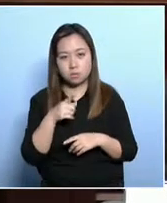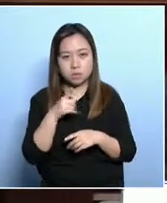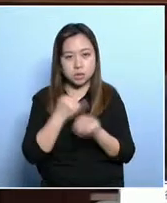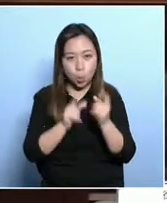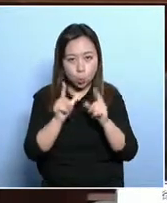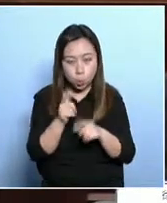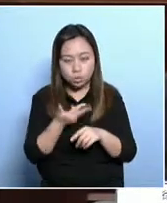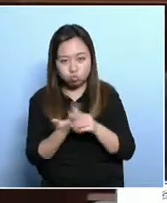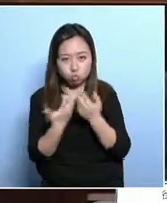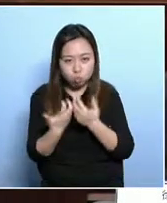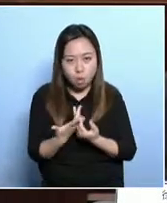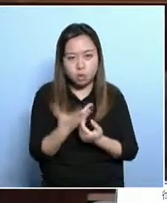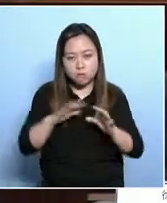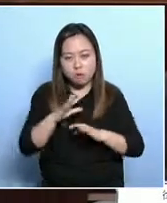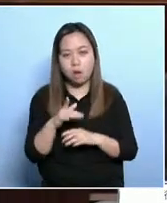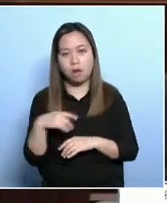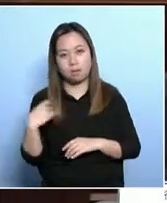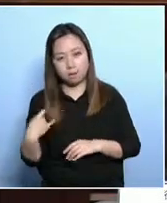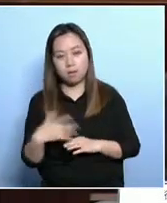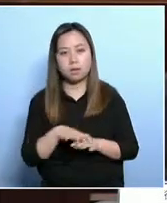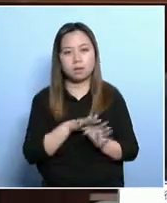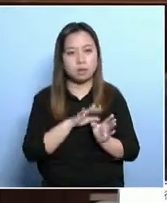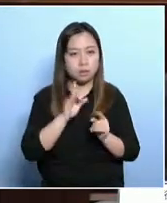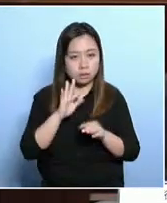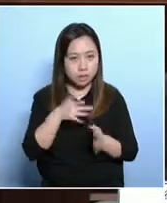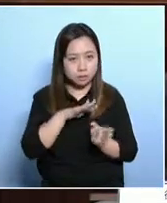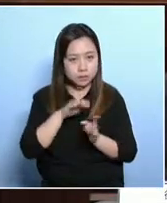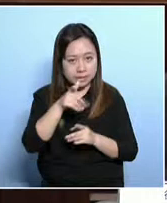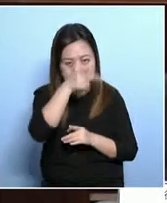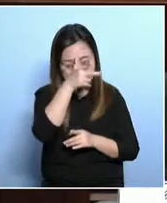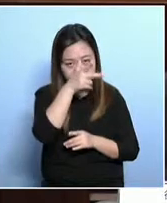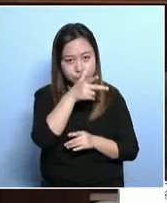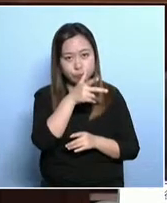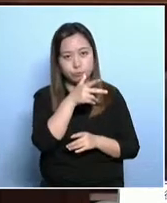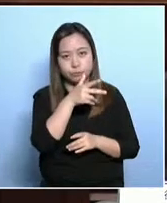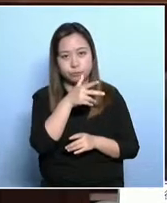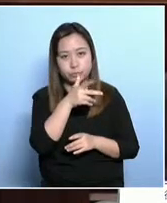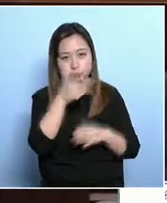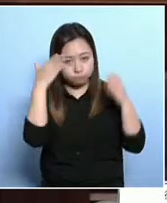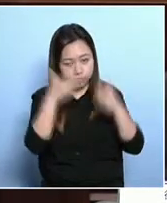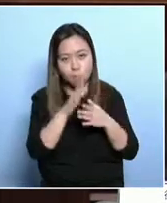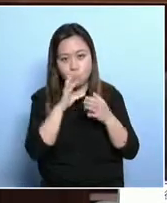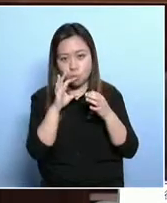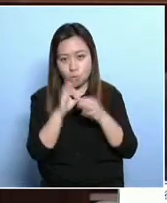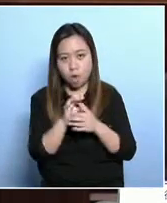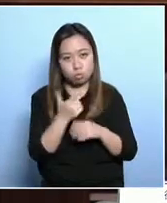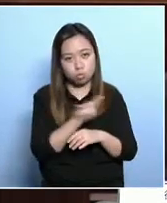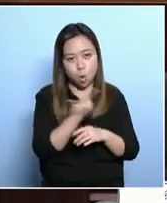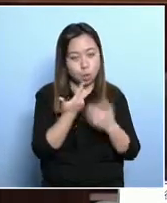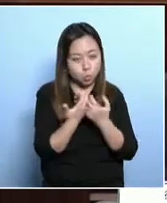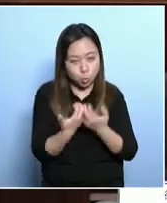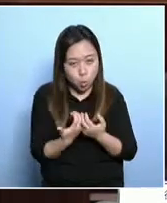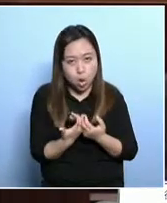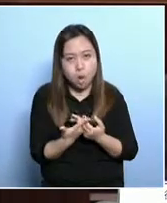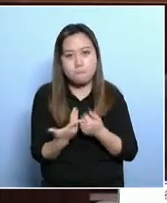line. We spend a lot of money to improve the poverty situation in various